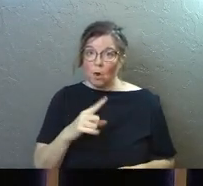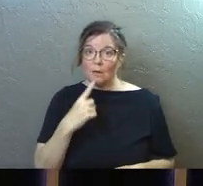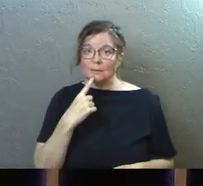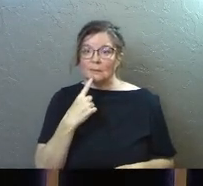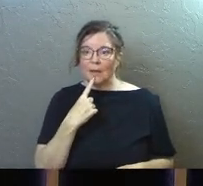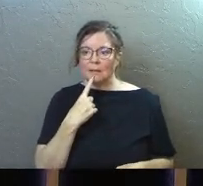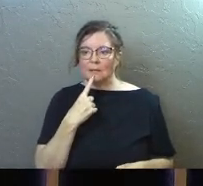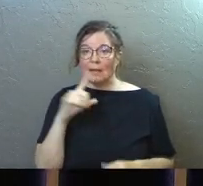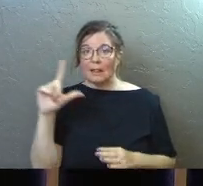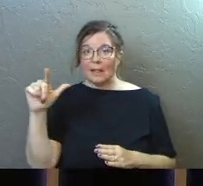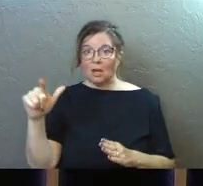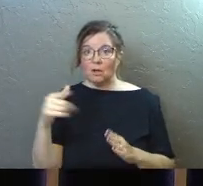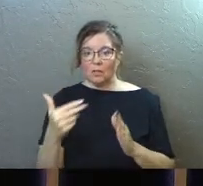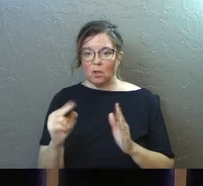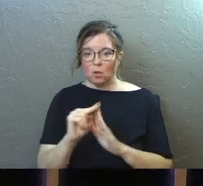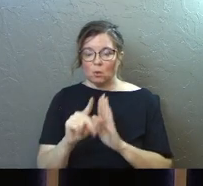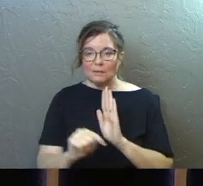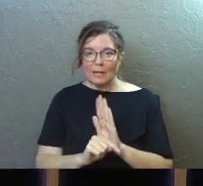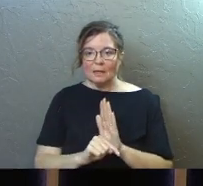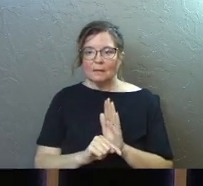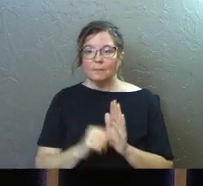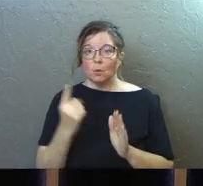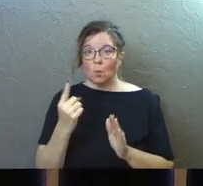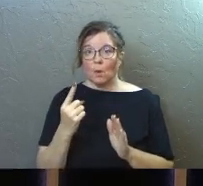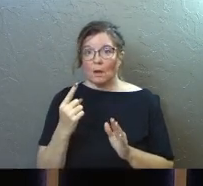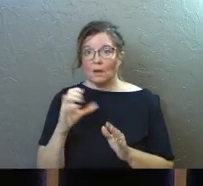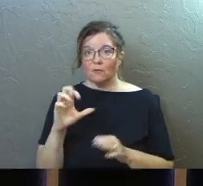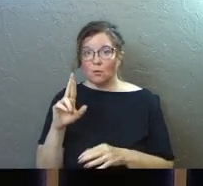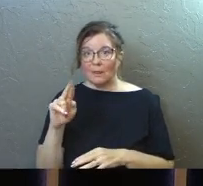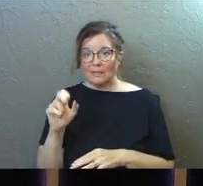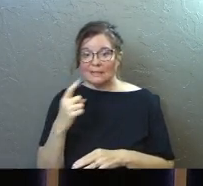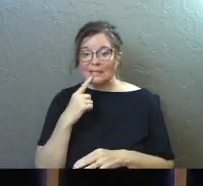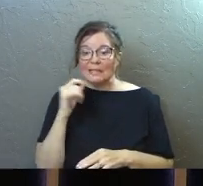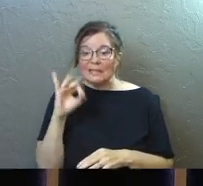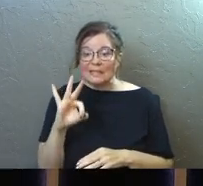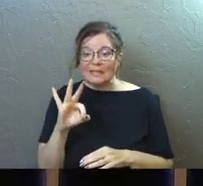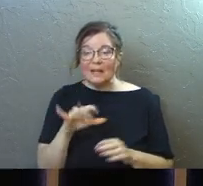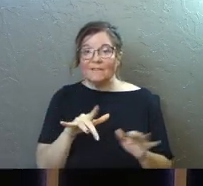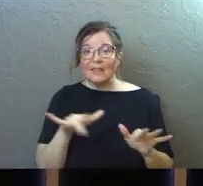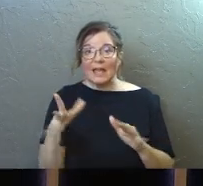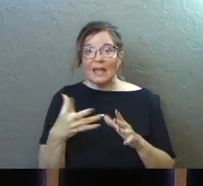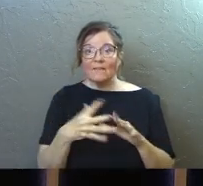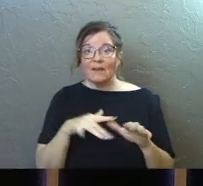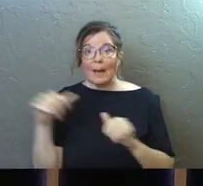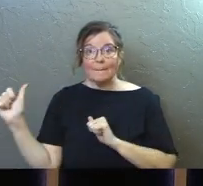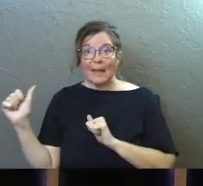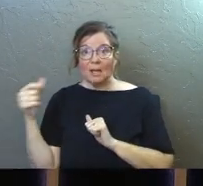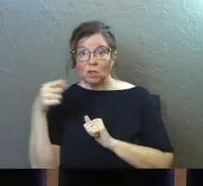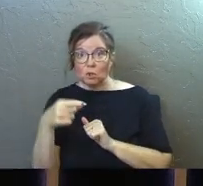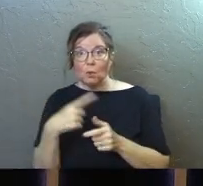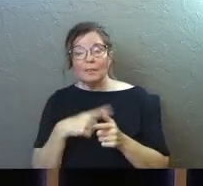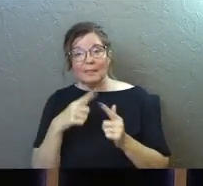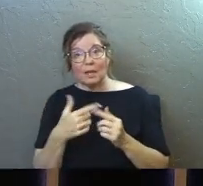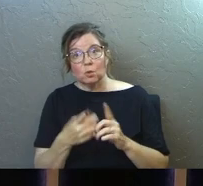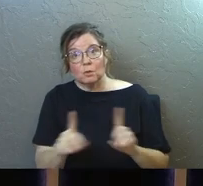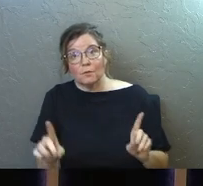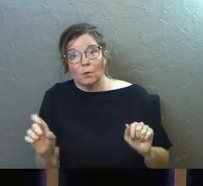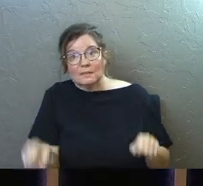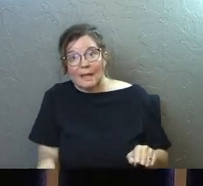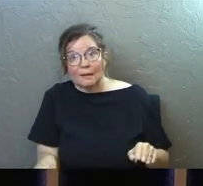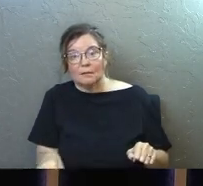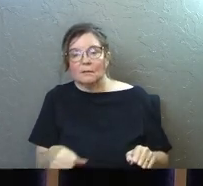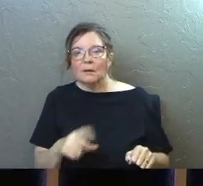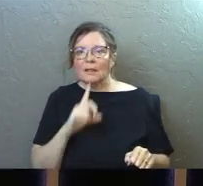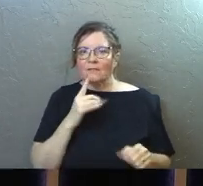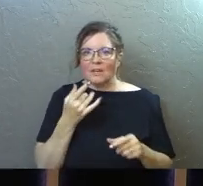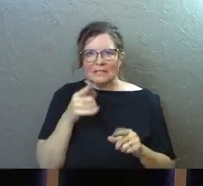says later on in the New Testament, it's one of the Corinthians. He says, if they've abandoned you, then you could divorce. There's,